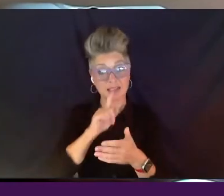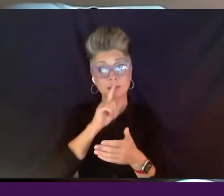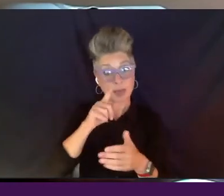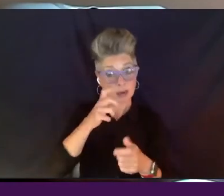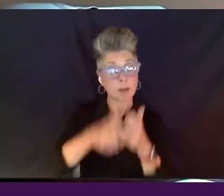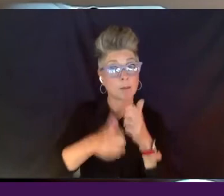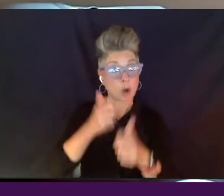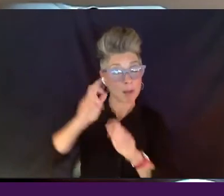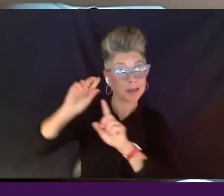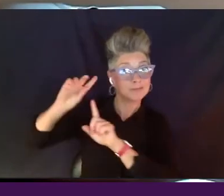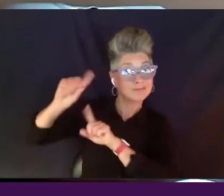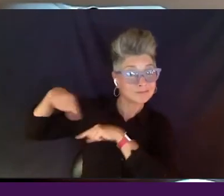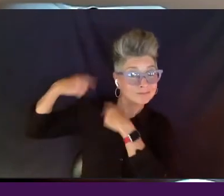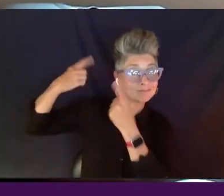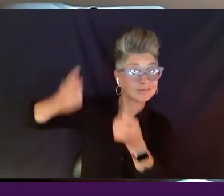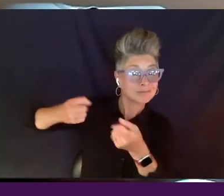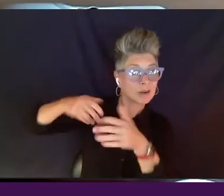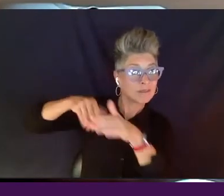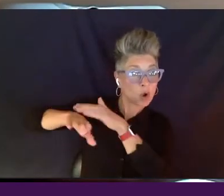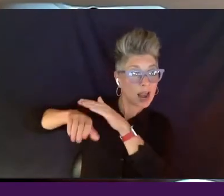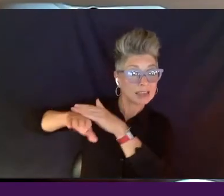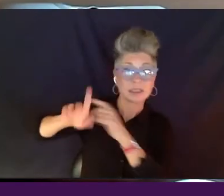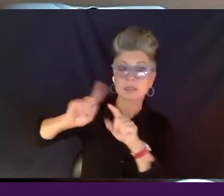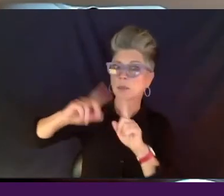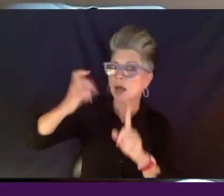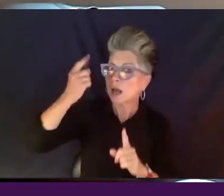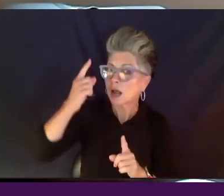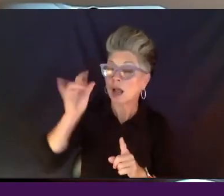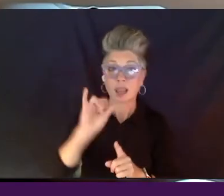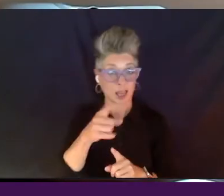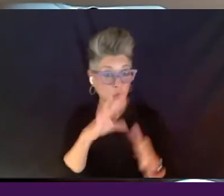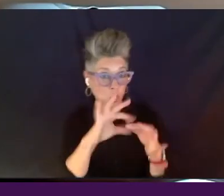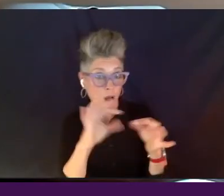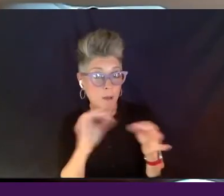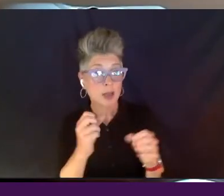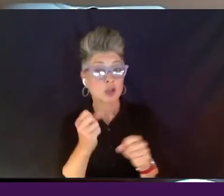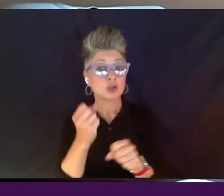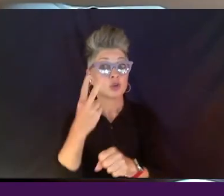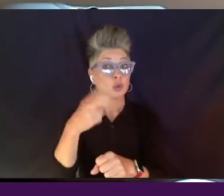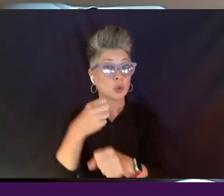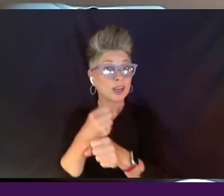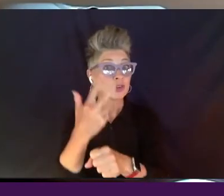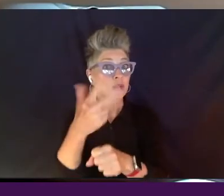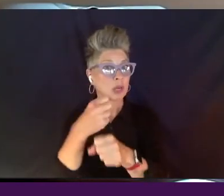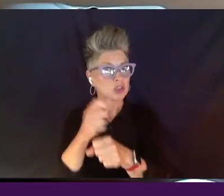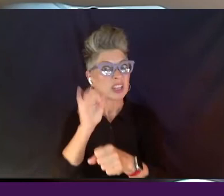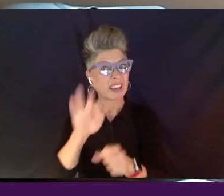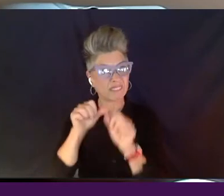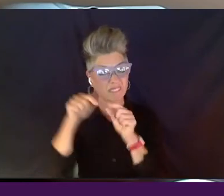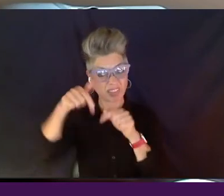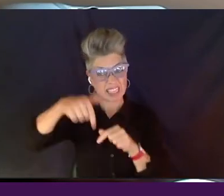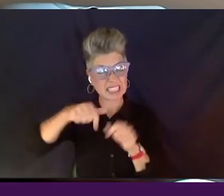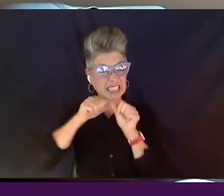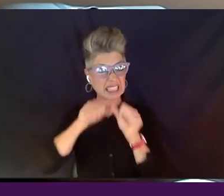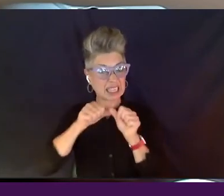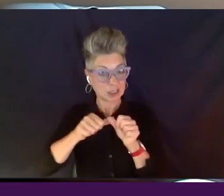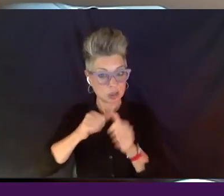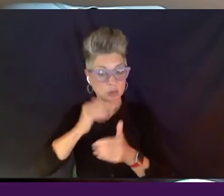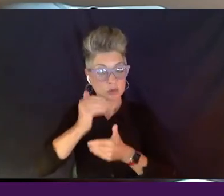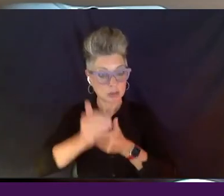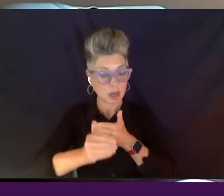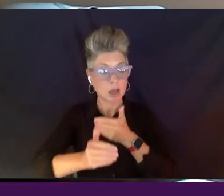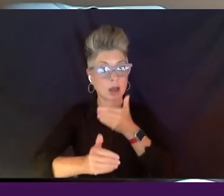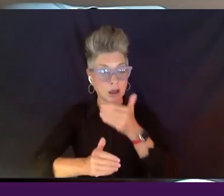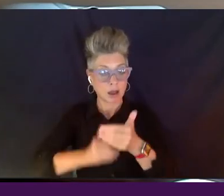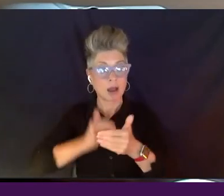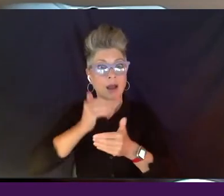we can get a bit more, like two, three years, like you're saying, we get a bit more traction, we get a bit more momentum, it's just going to become the norm.